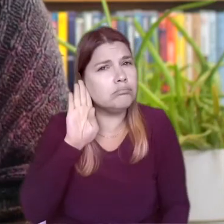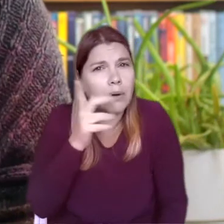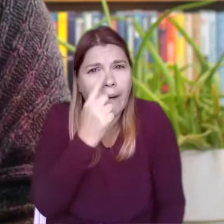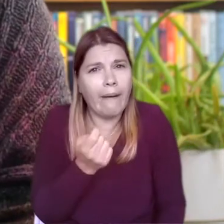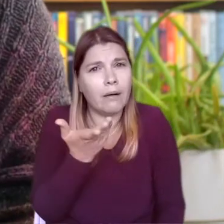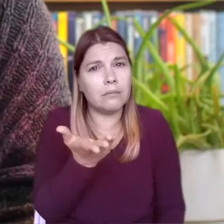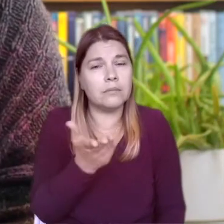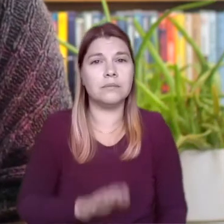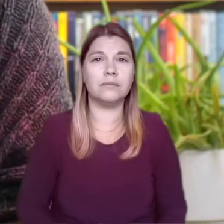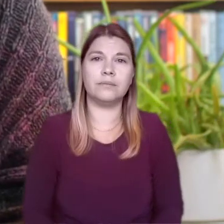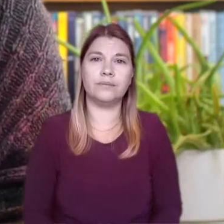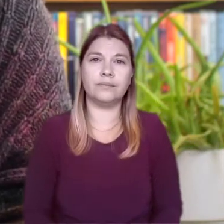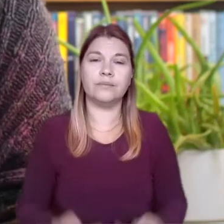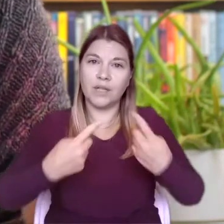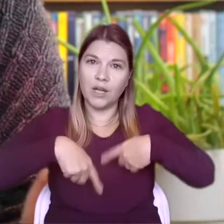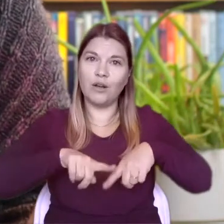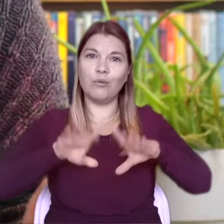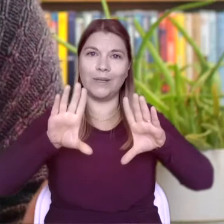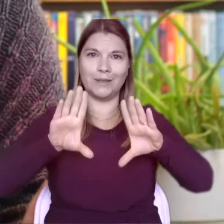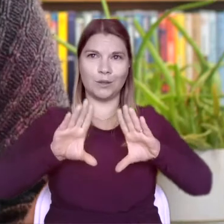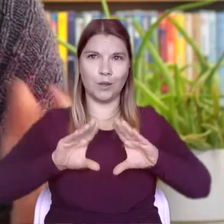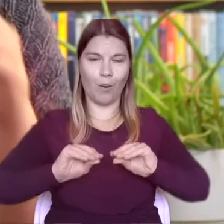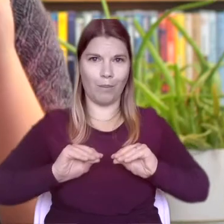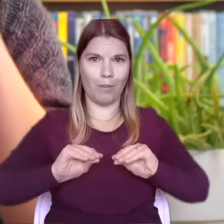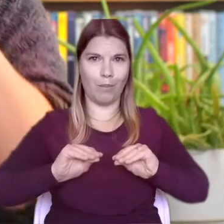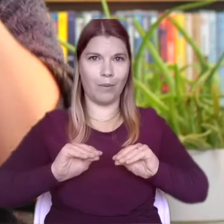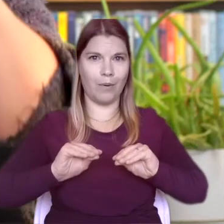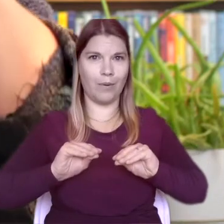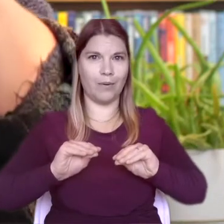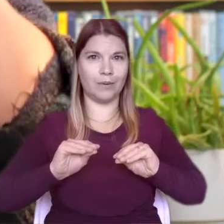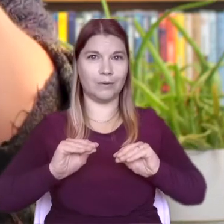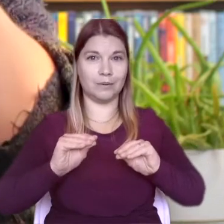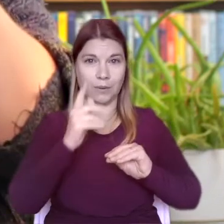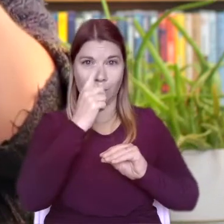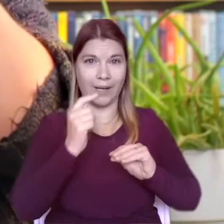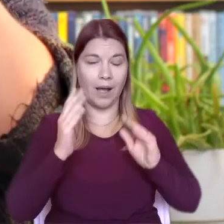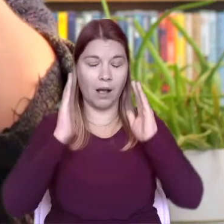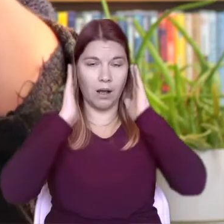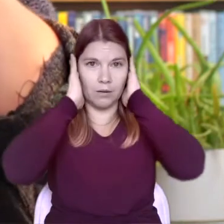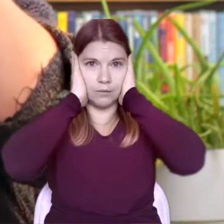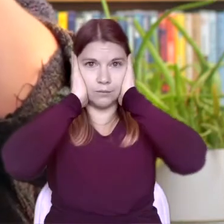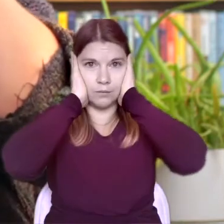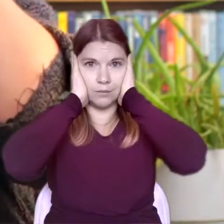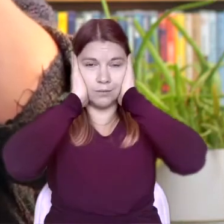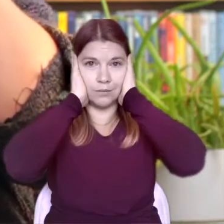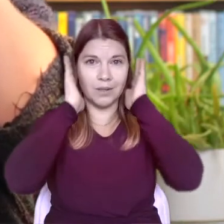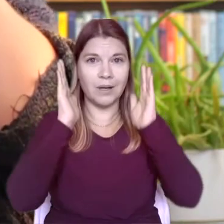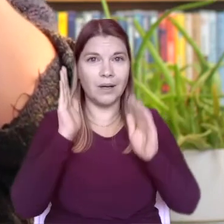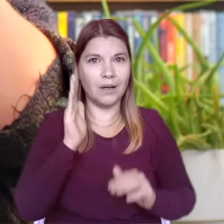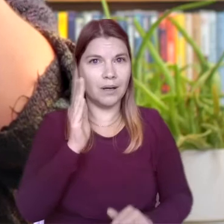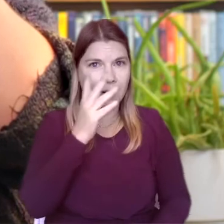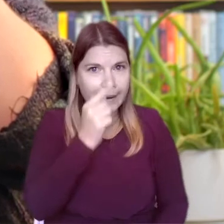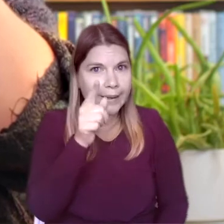If you stop and listen very closely, if you cover your ears, could you hear your own